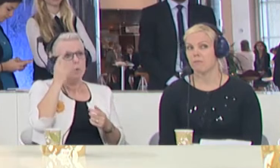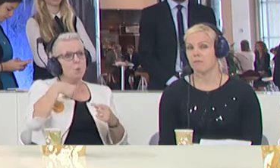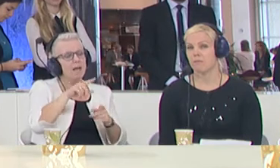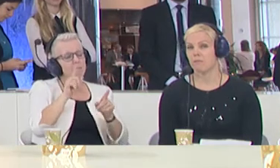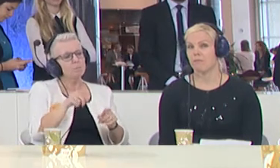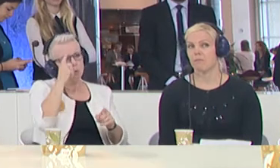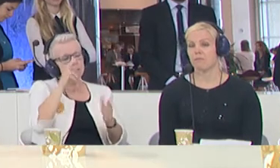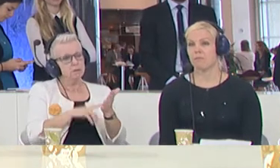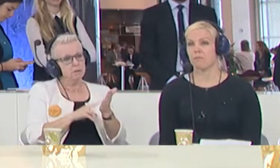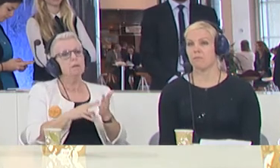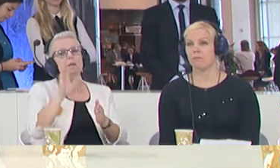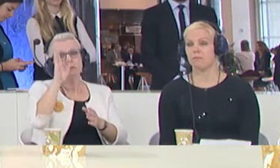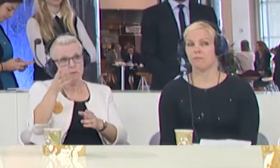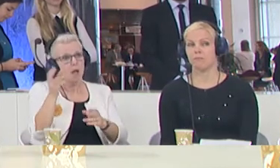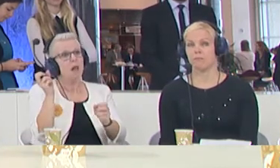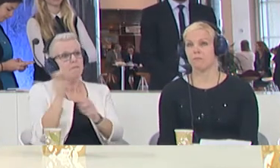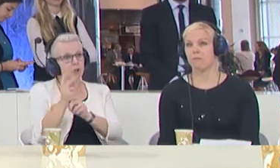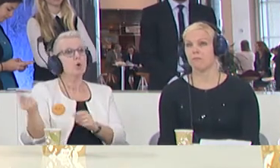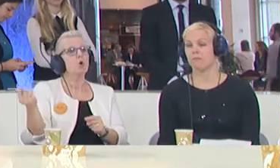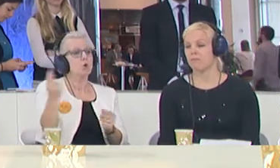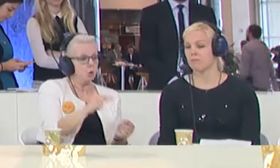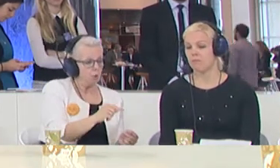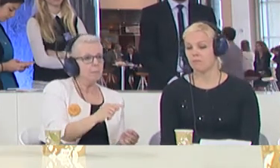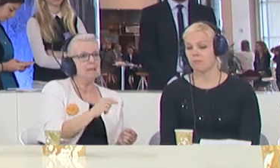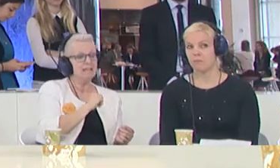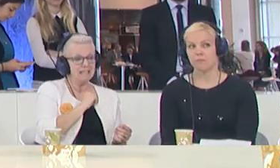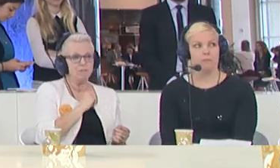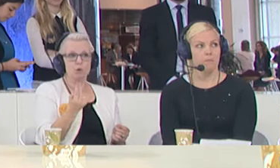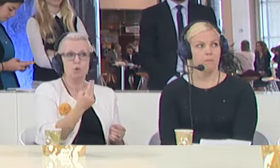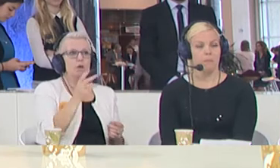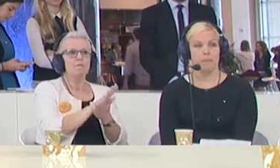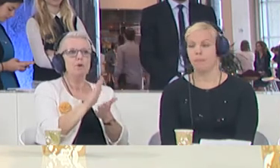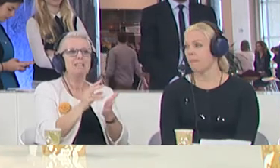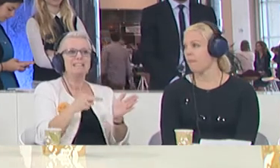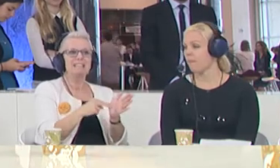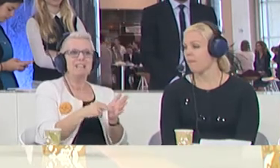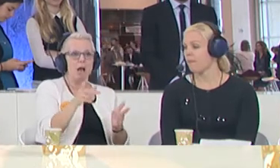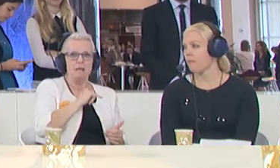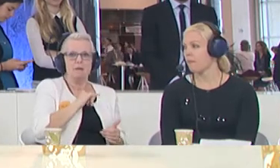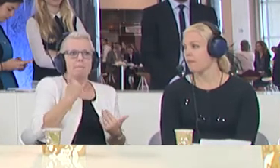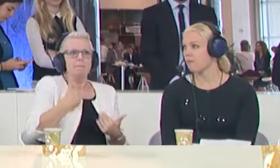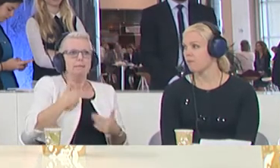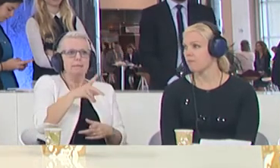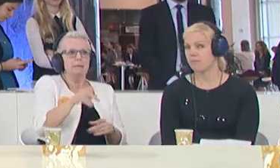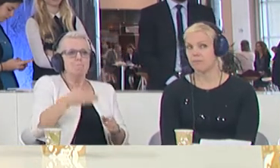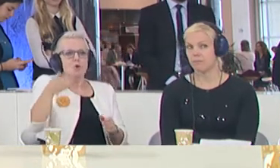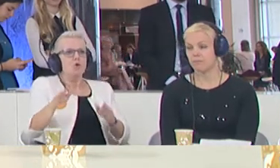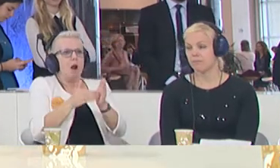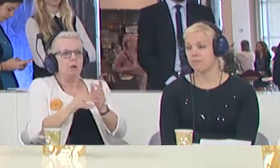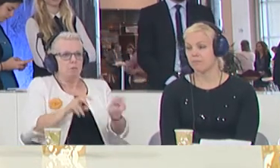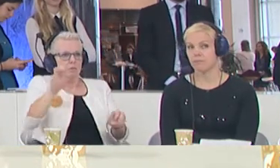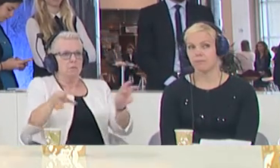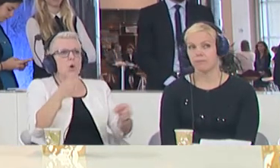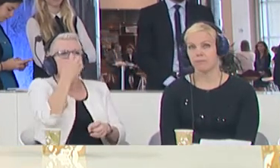sure that there will be refugees coming because there's such a great need. If you look at Syria, people have been living in the neighboring countries in